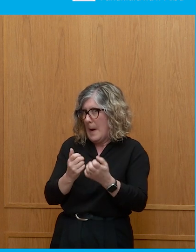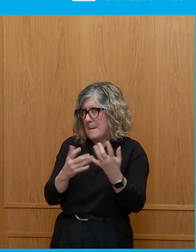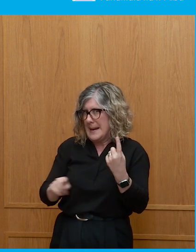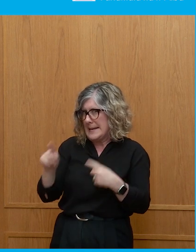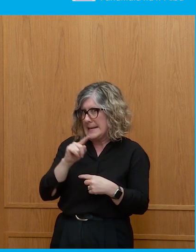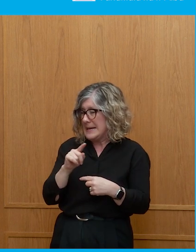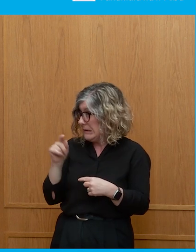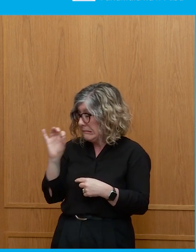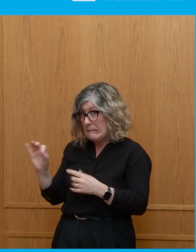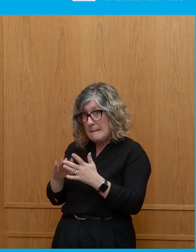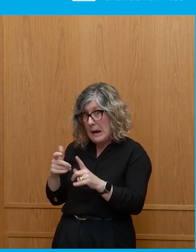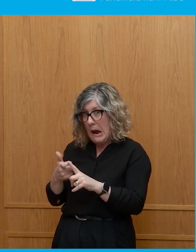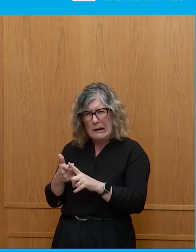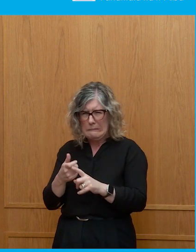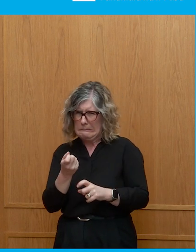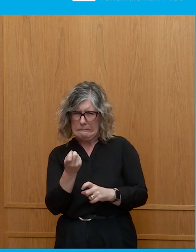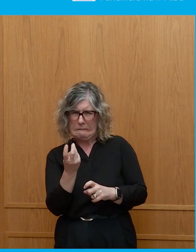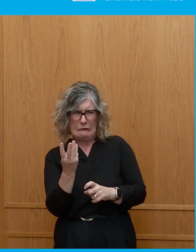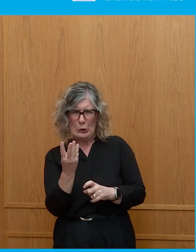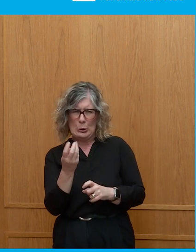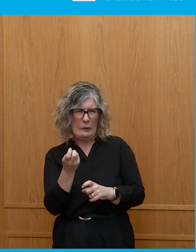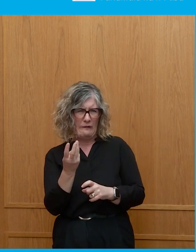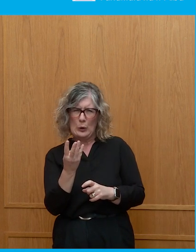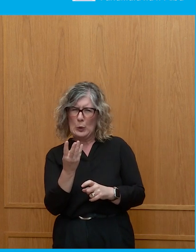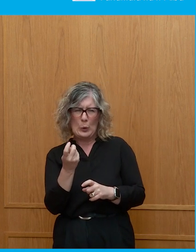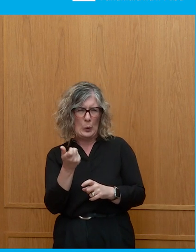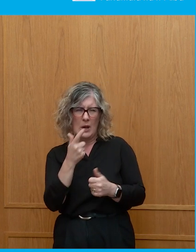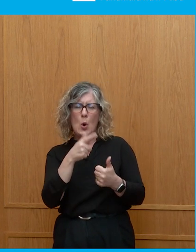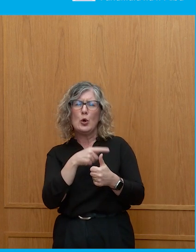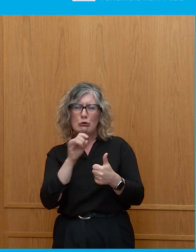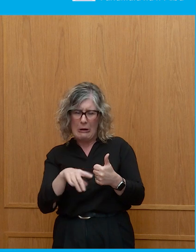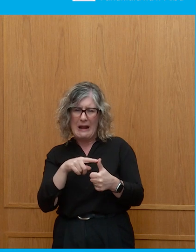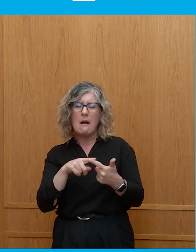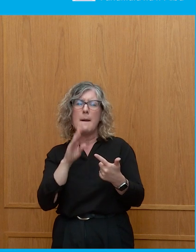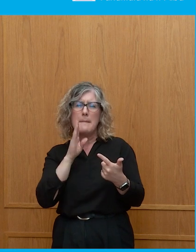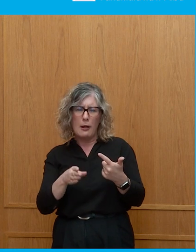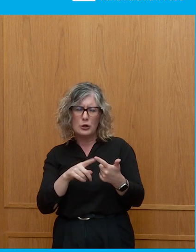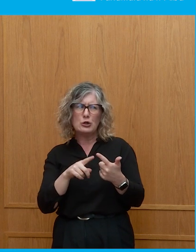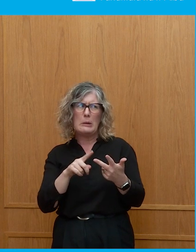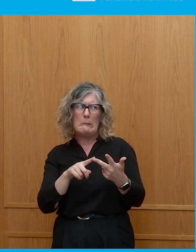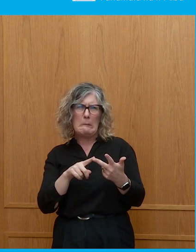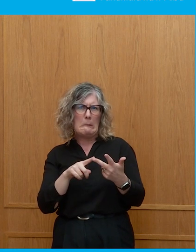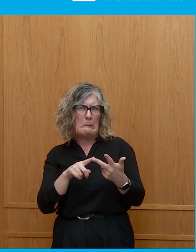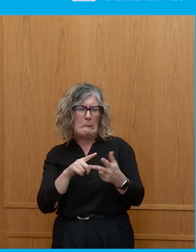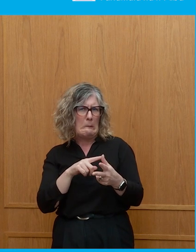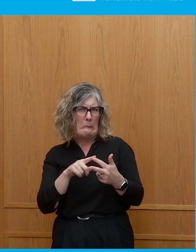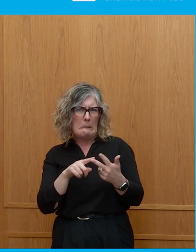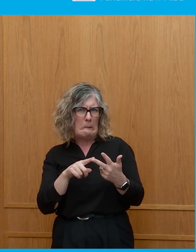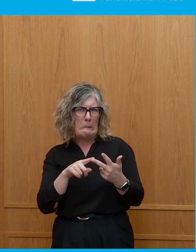Do you know, Mark? Not many. No, I mean, Australia has it, Belgium has it, and I don't think neither of them have it.